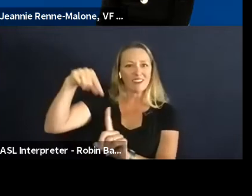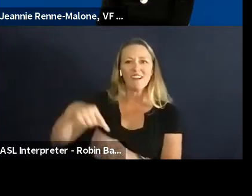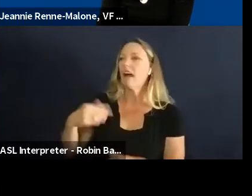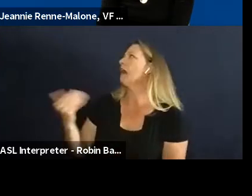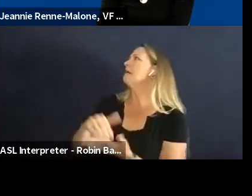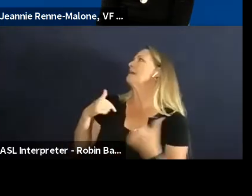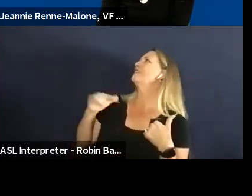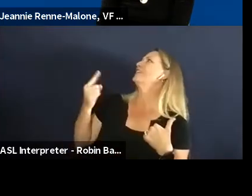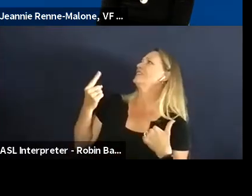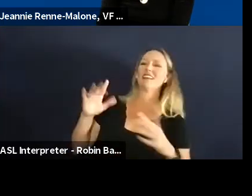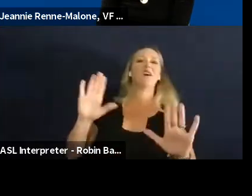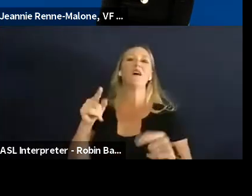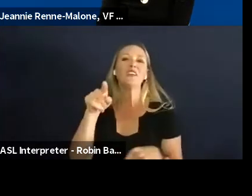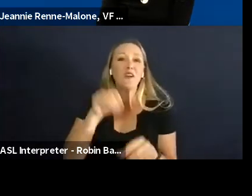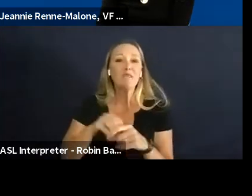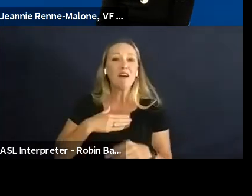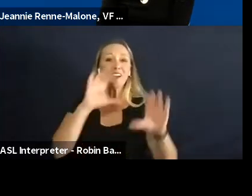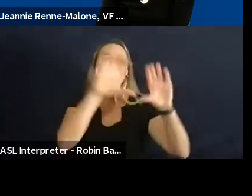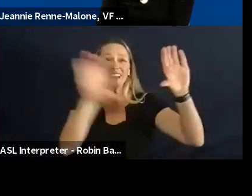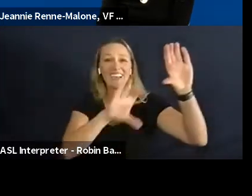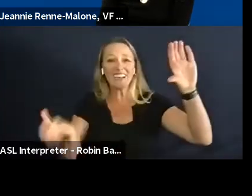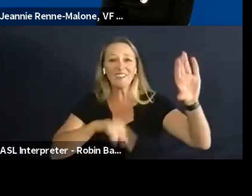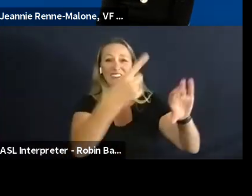Sorry about that. You're in my grid. You're number one.